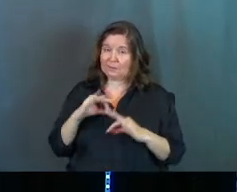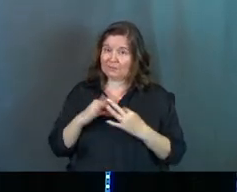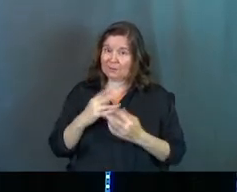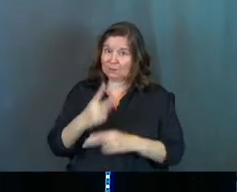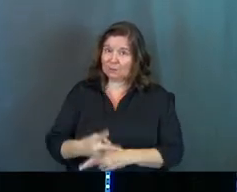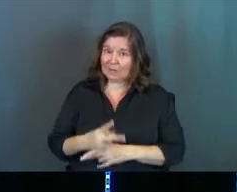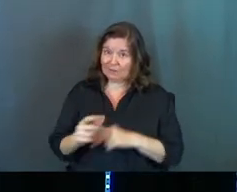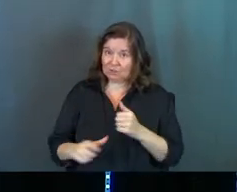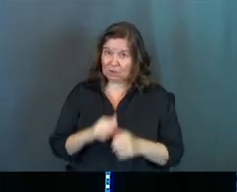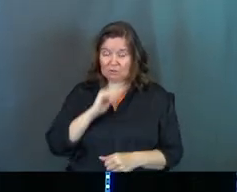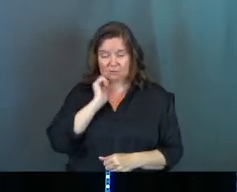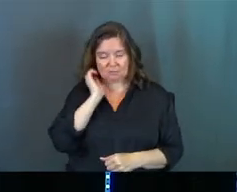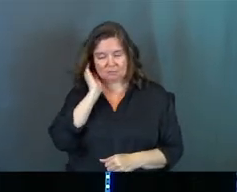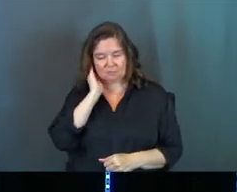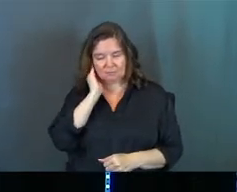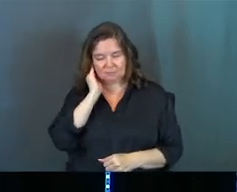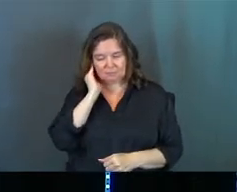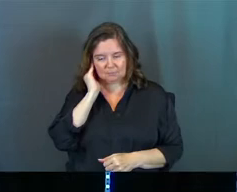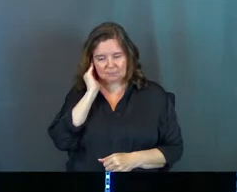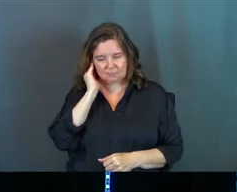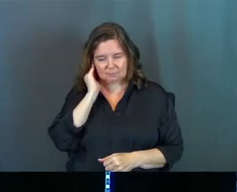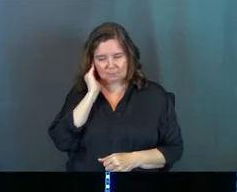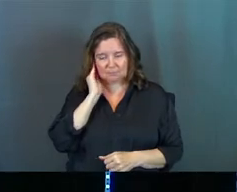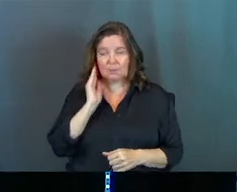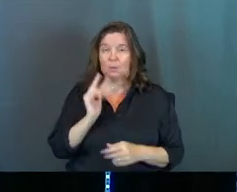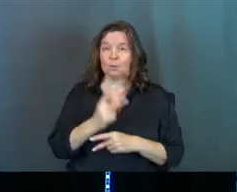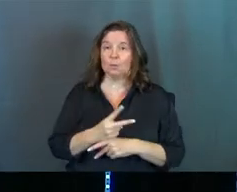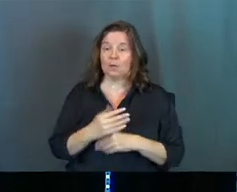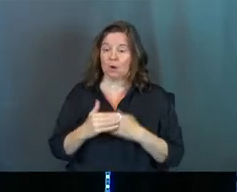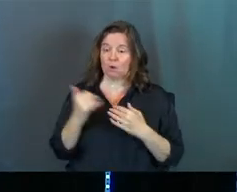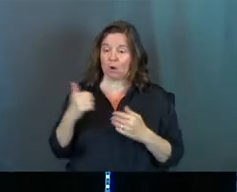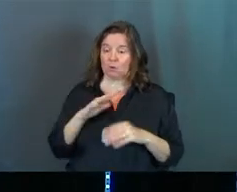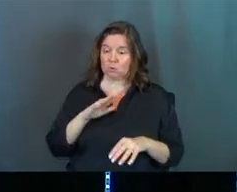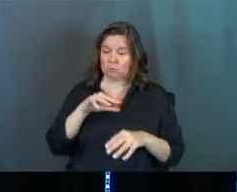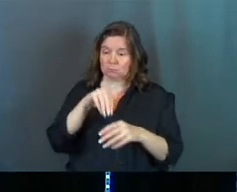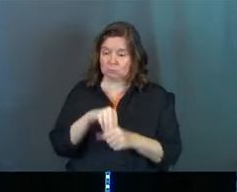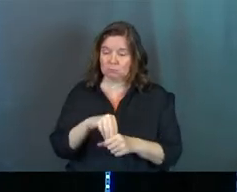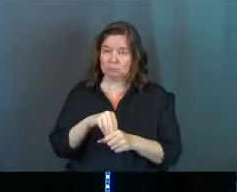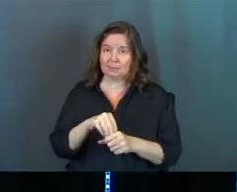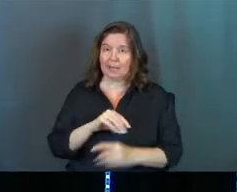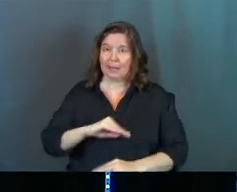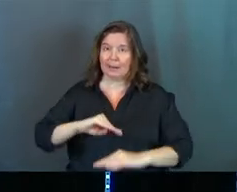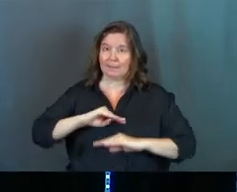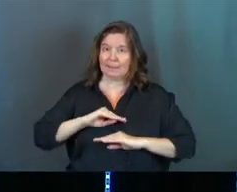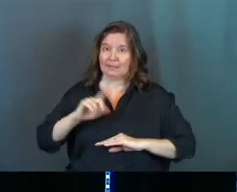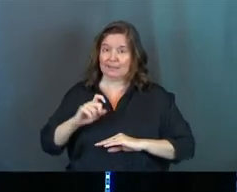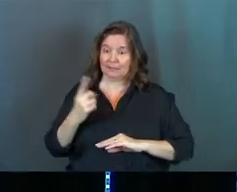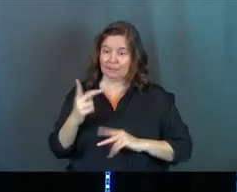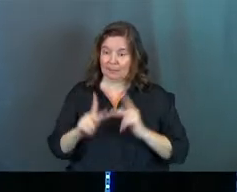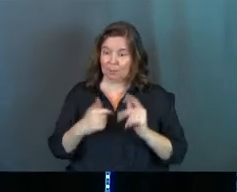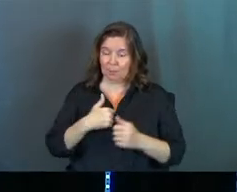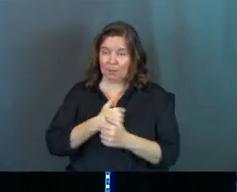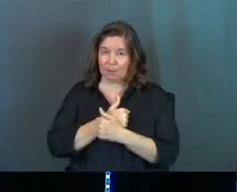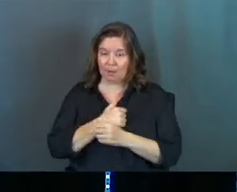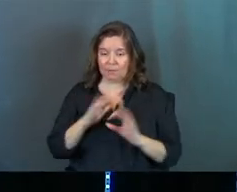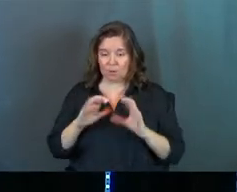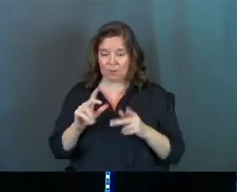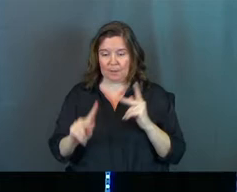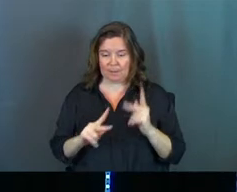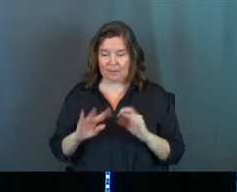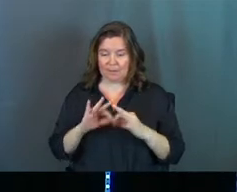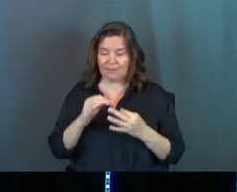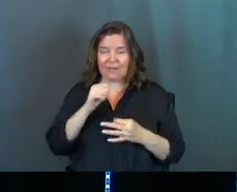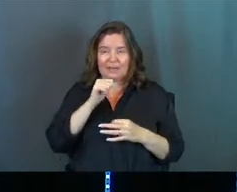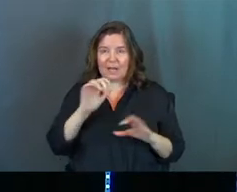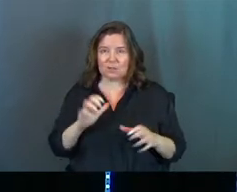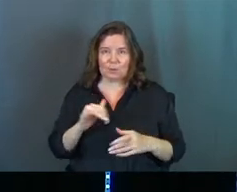care of one another? Aren't we called as family to step in and help meet the needs of the ones we love? And these groups of people, these families here in Ephesus, they're